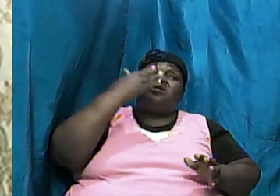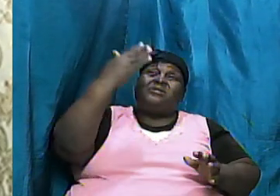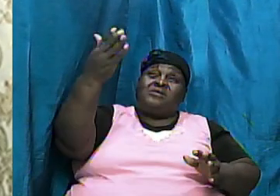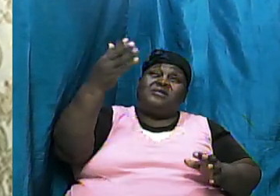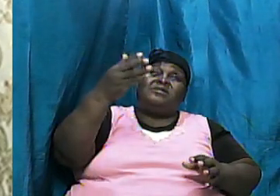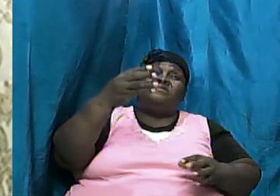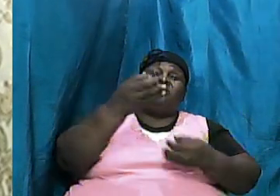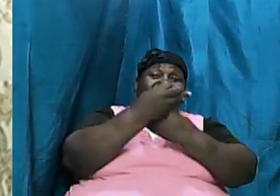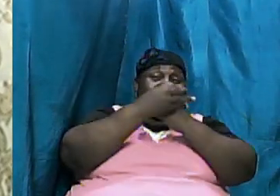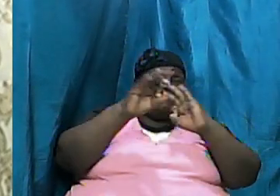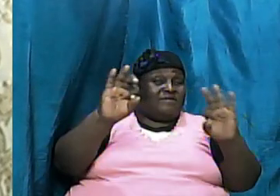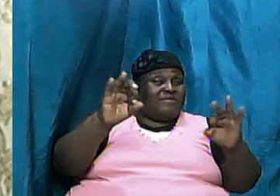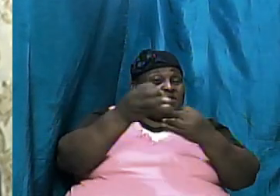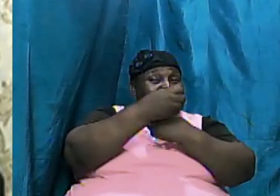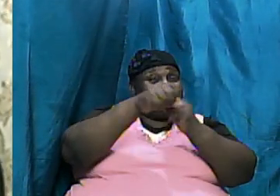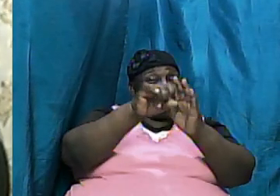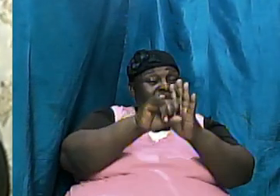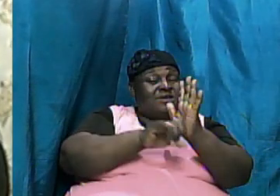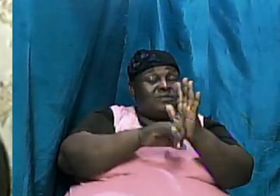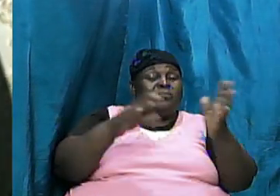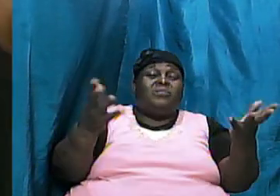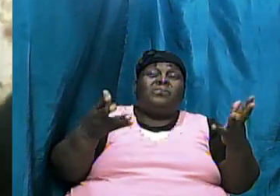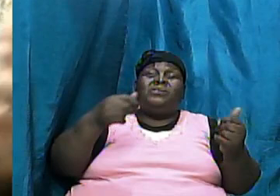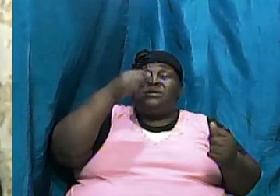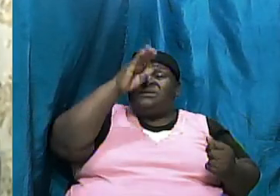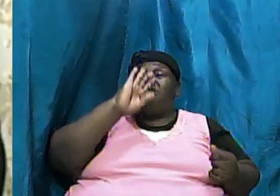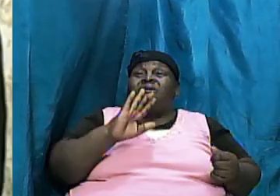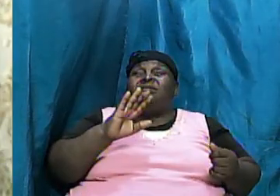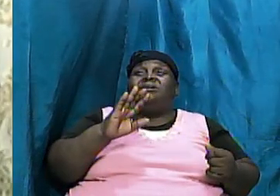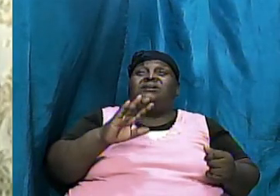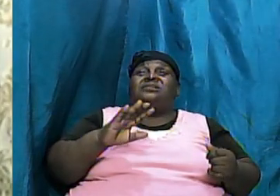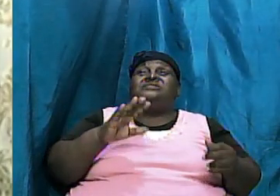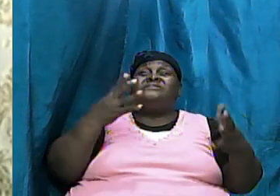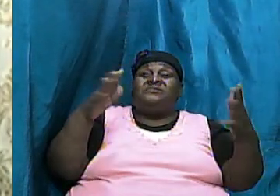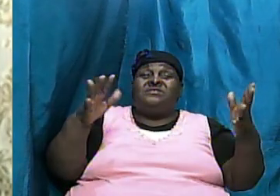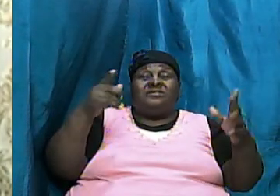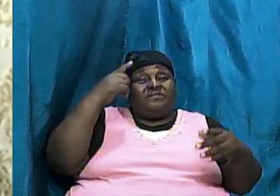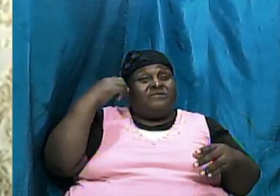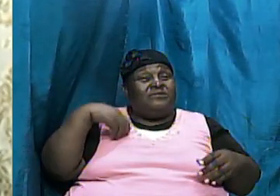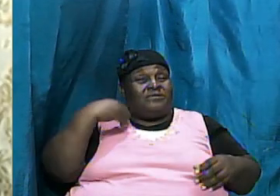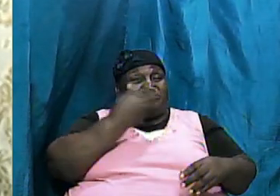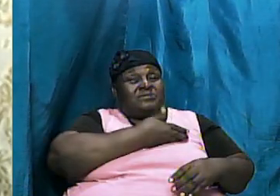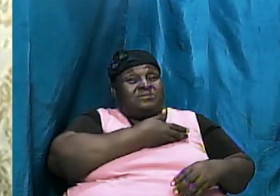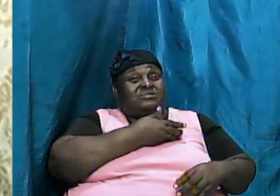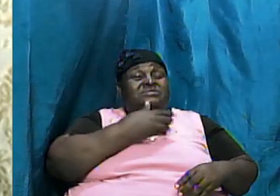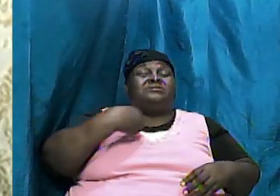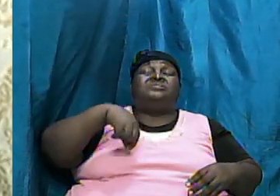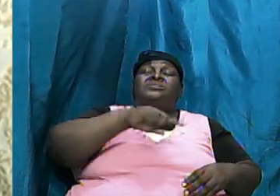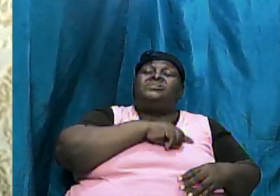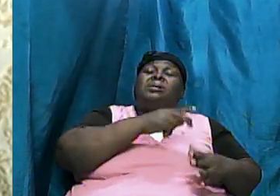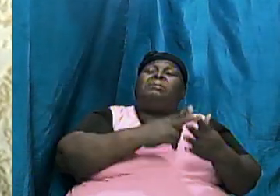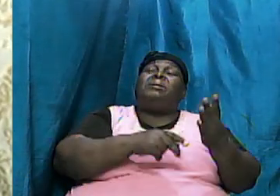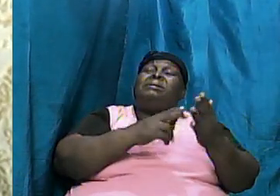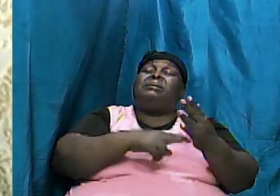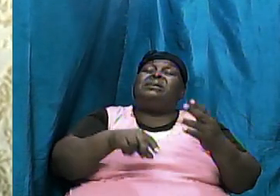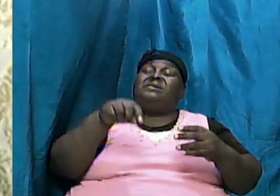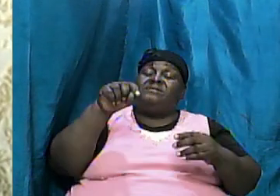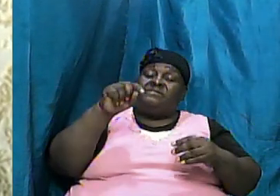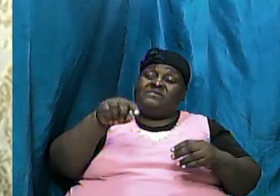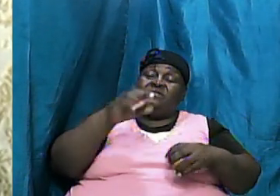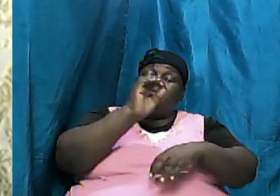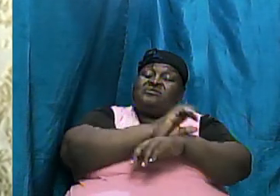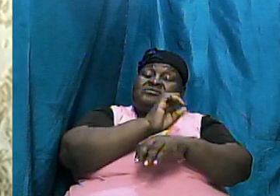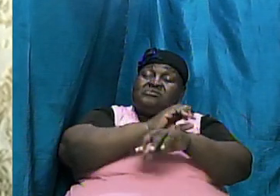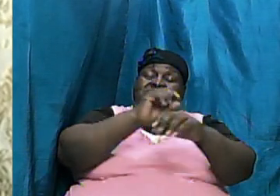what he has done for us and we are a part of the church of the living God we boast about it that upon